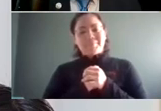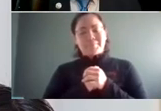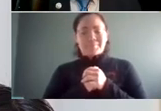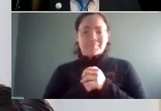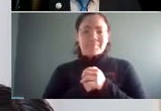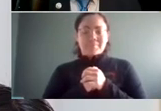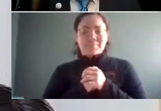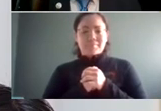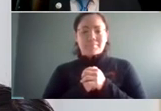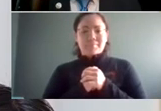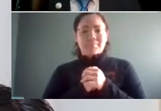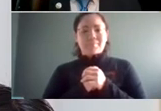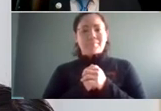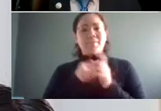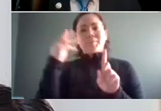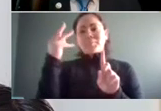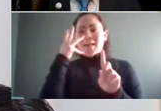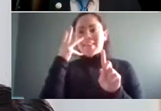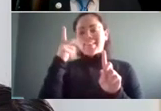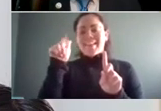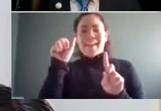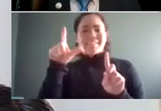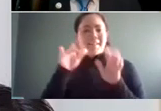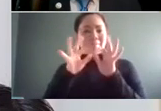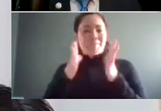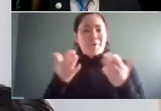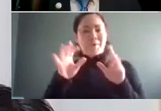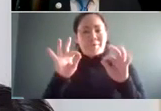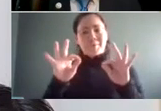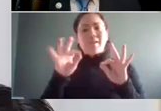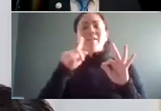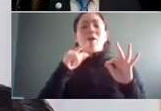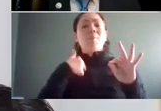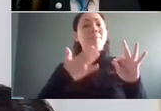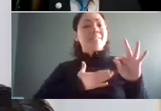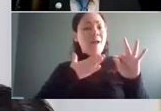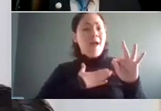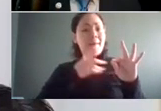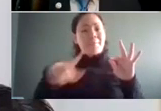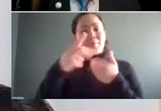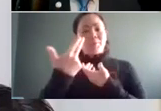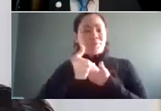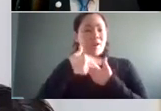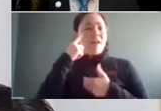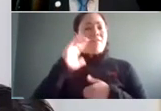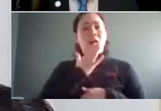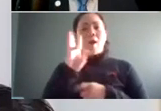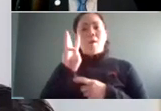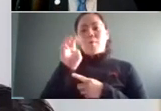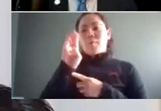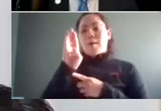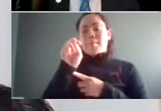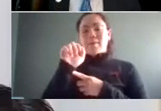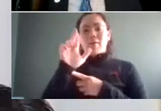We spotlight our ASL interpreter here. We are so glad that you could join us for our webinar focused